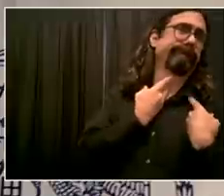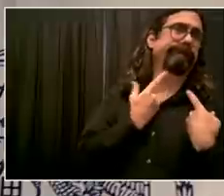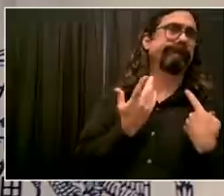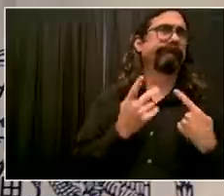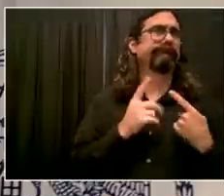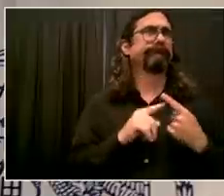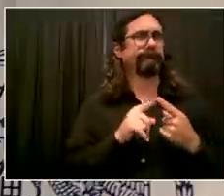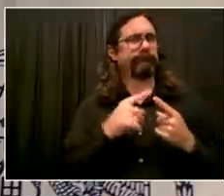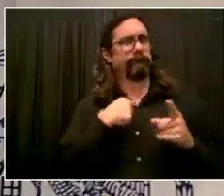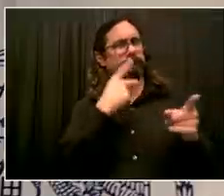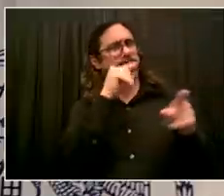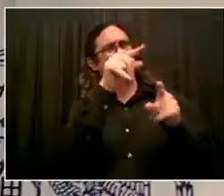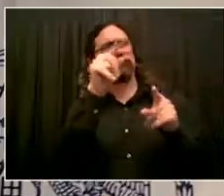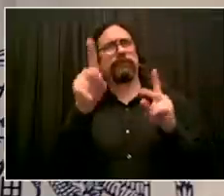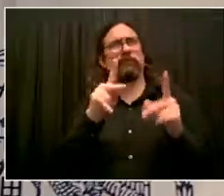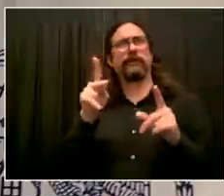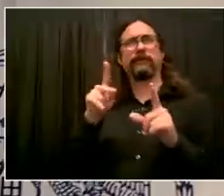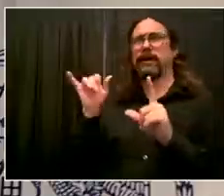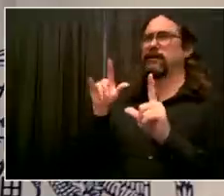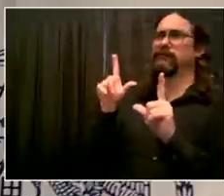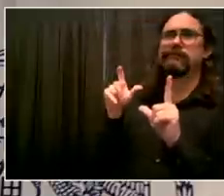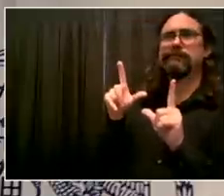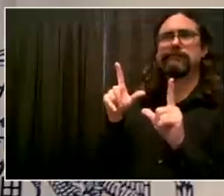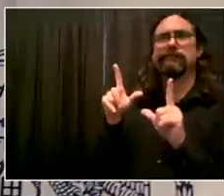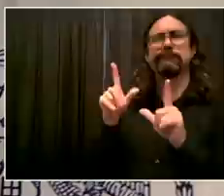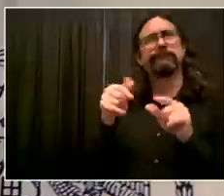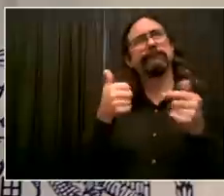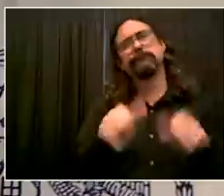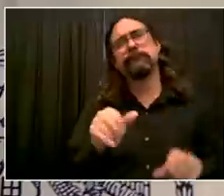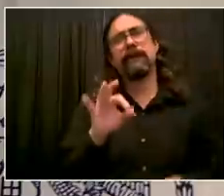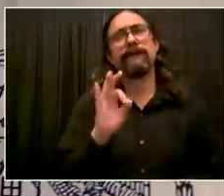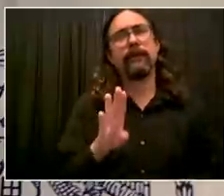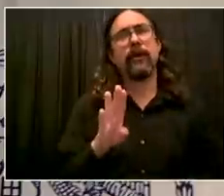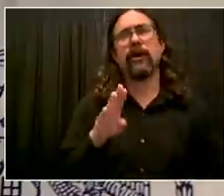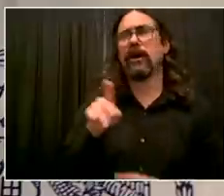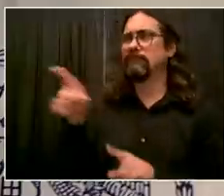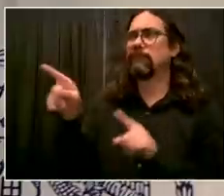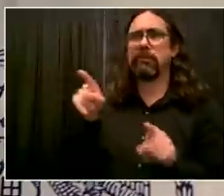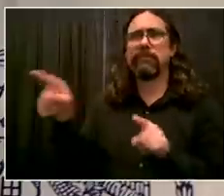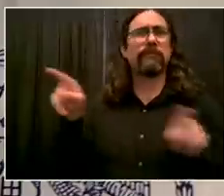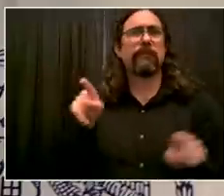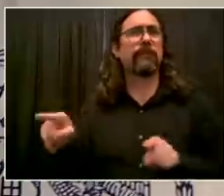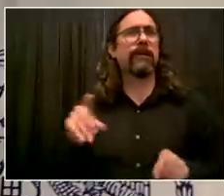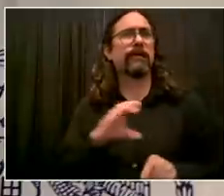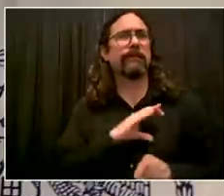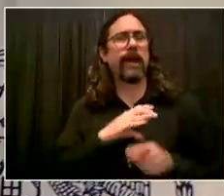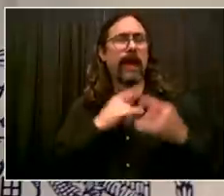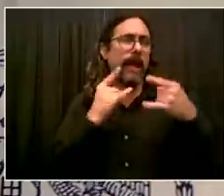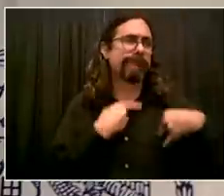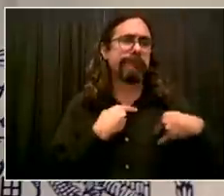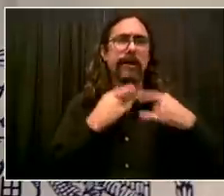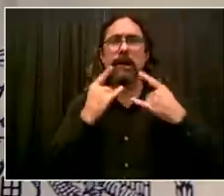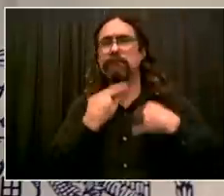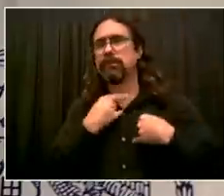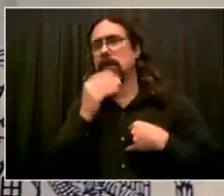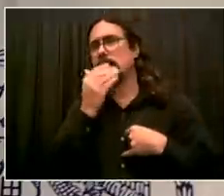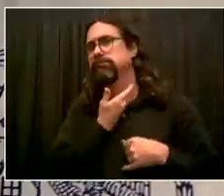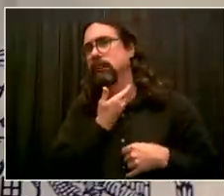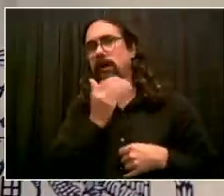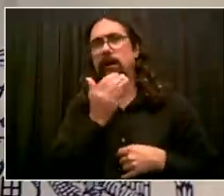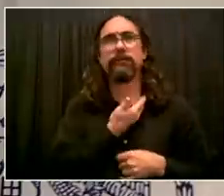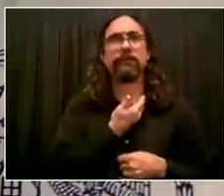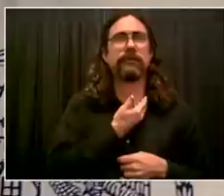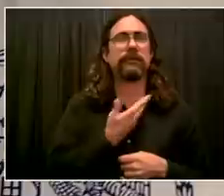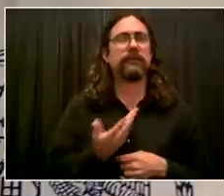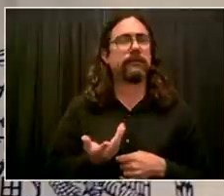has made it so difficult to get police to put their masks on and what the city is doing